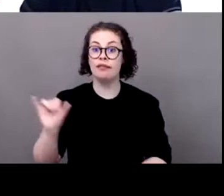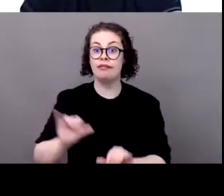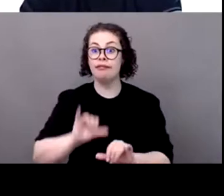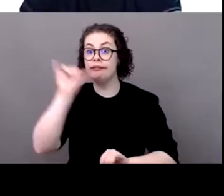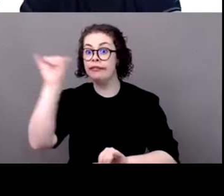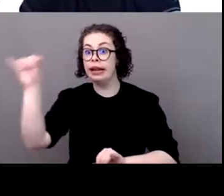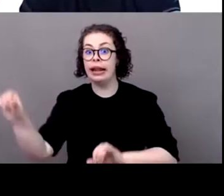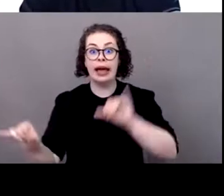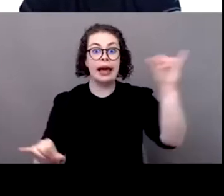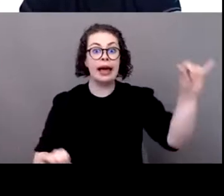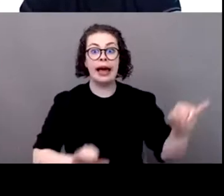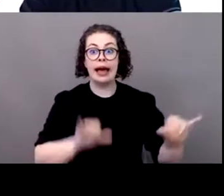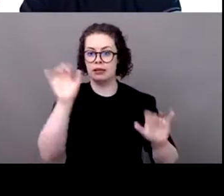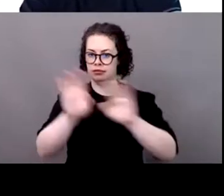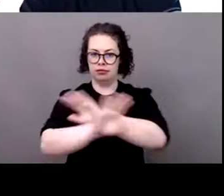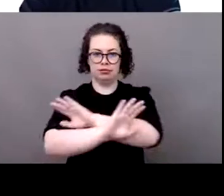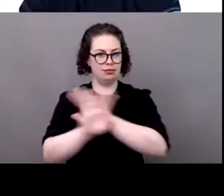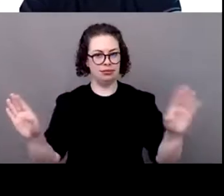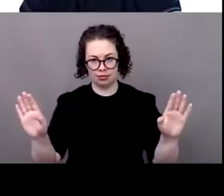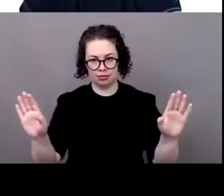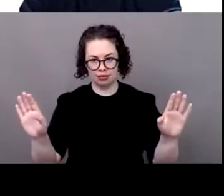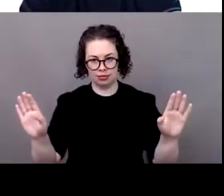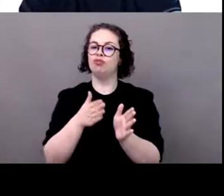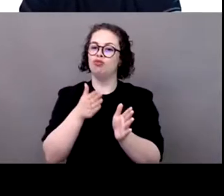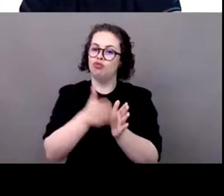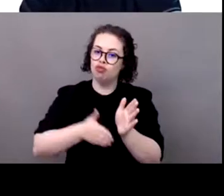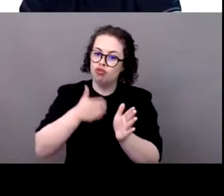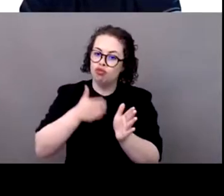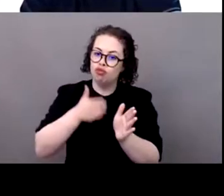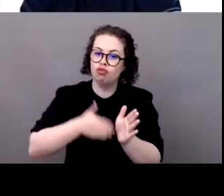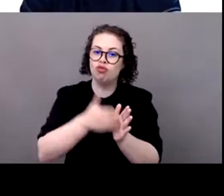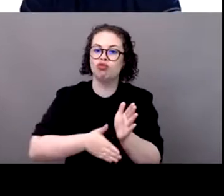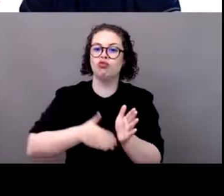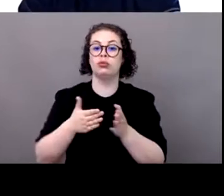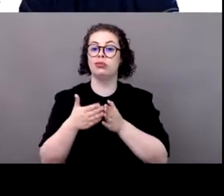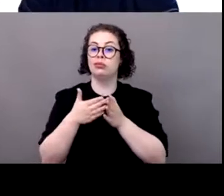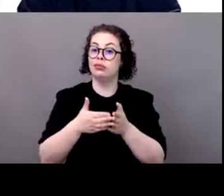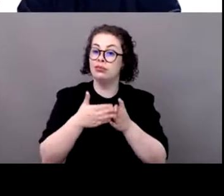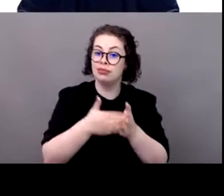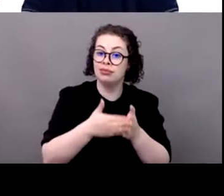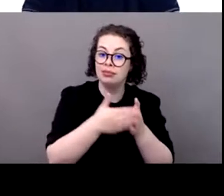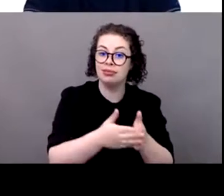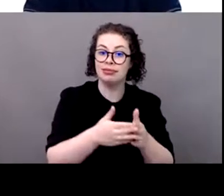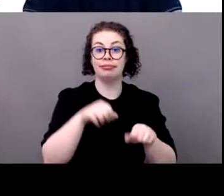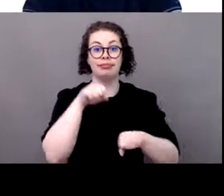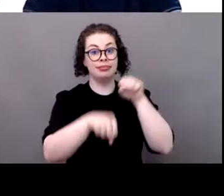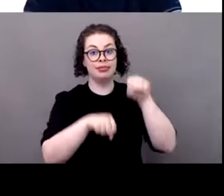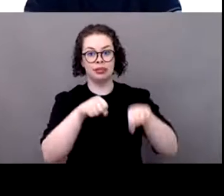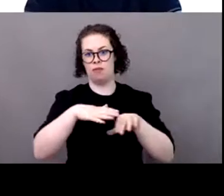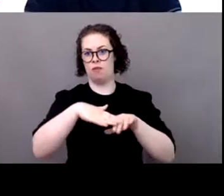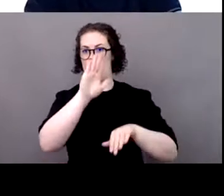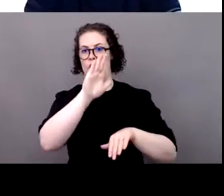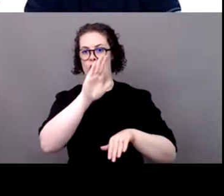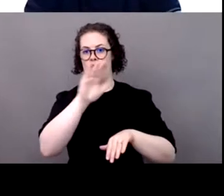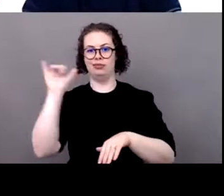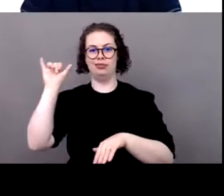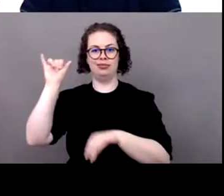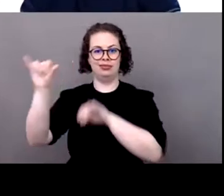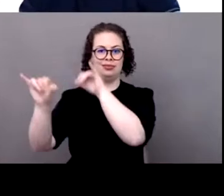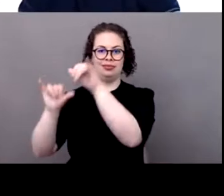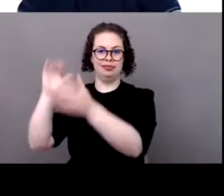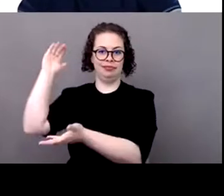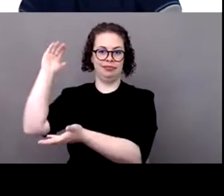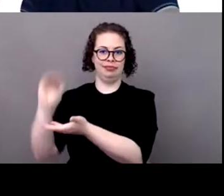of low carbon emissions form of travel to take the train more efficiently. And we would also like to really see the European Union introduce